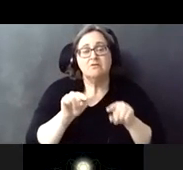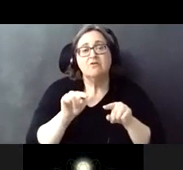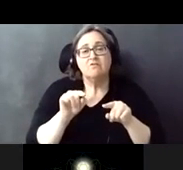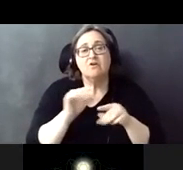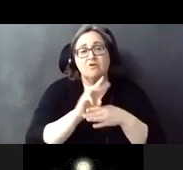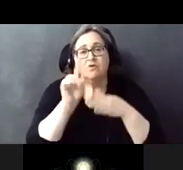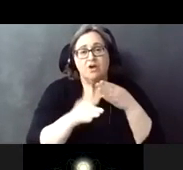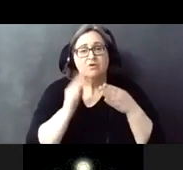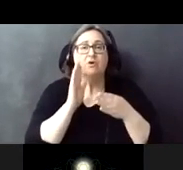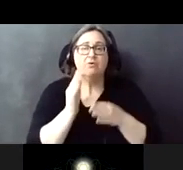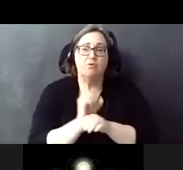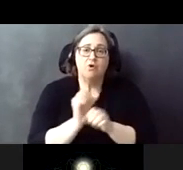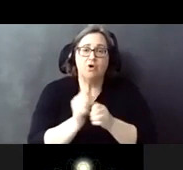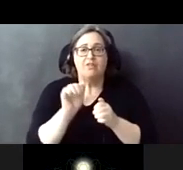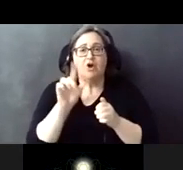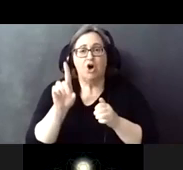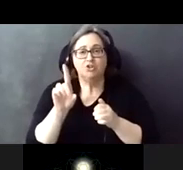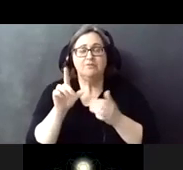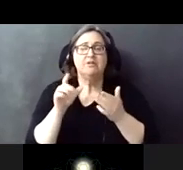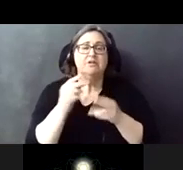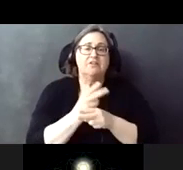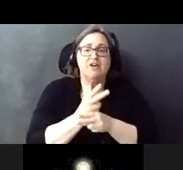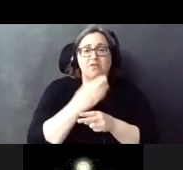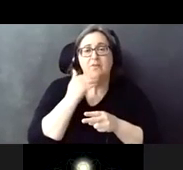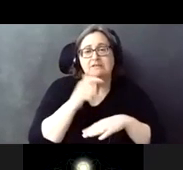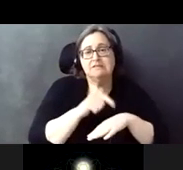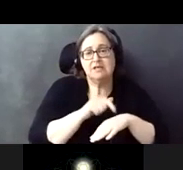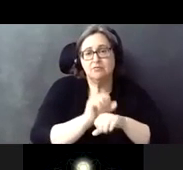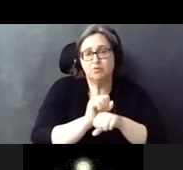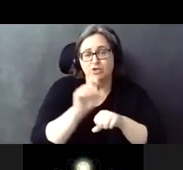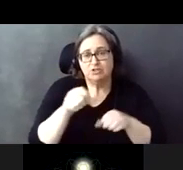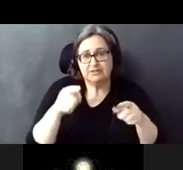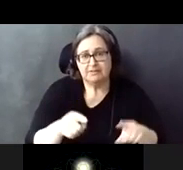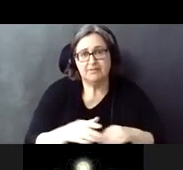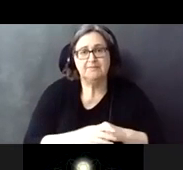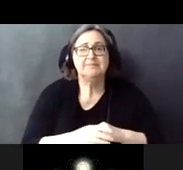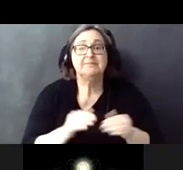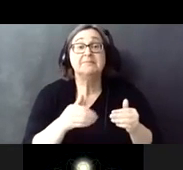with the alderman to figure out the best times work should take place next slide